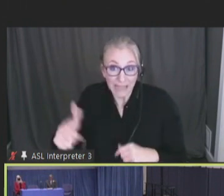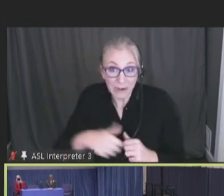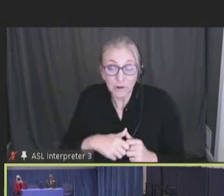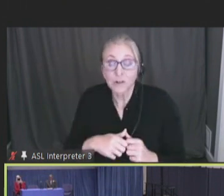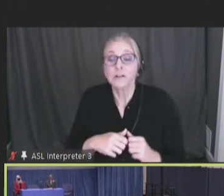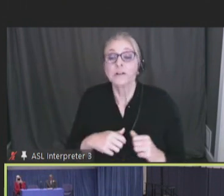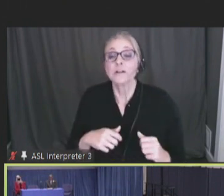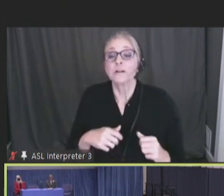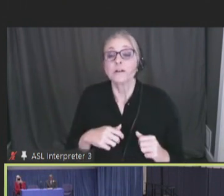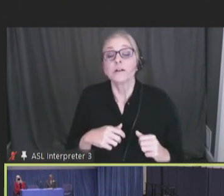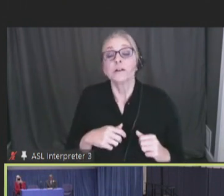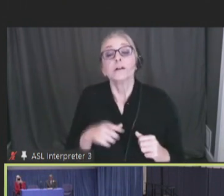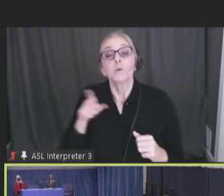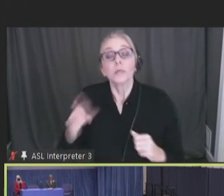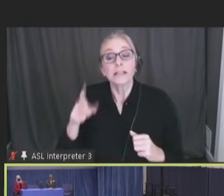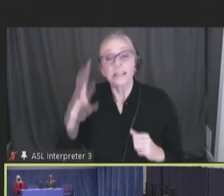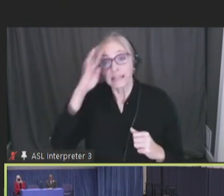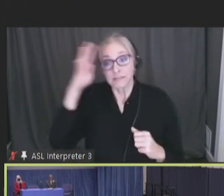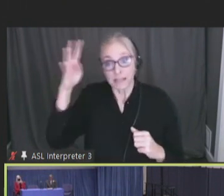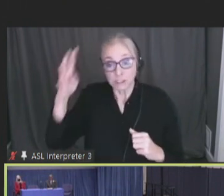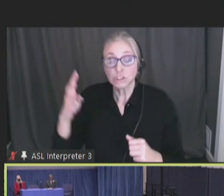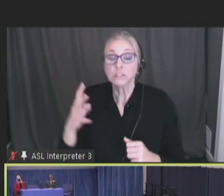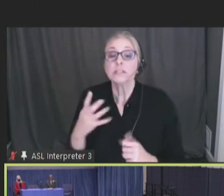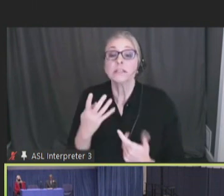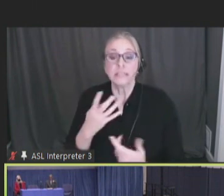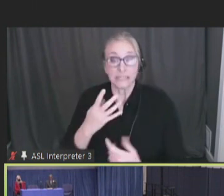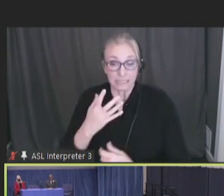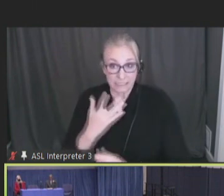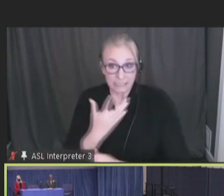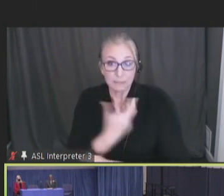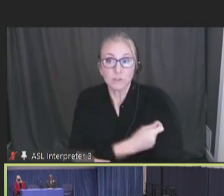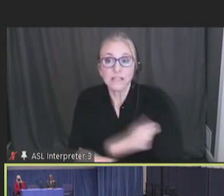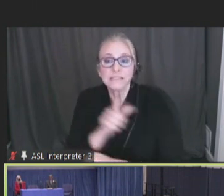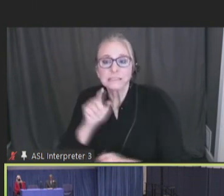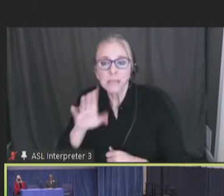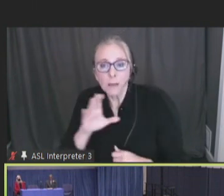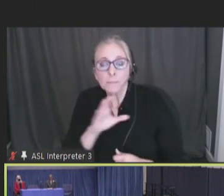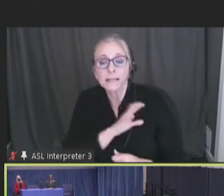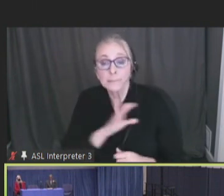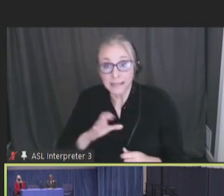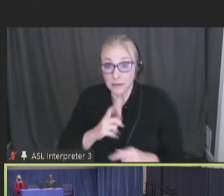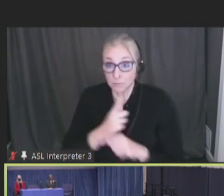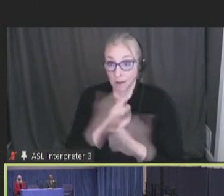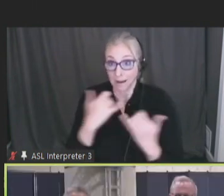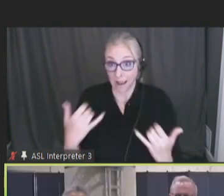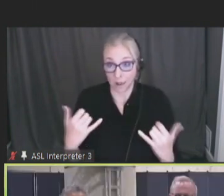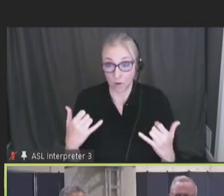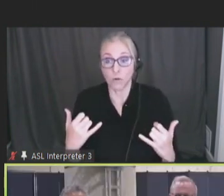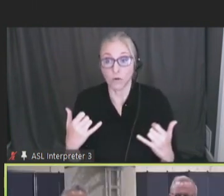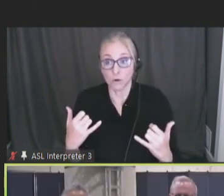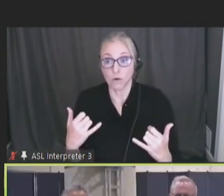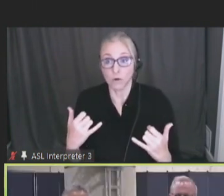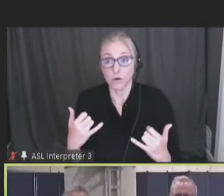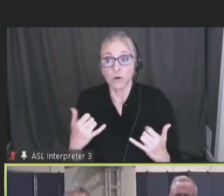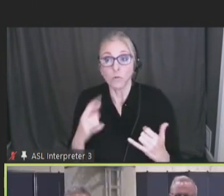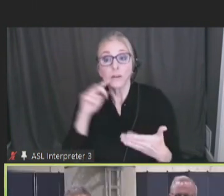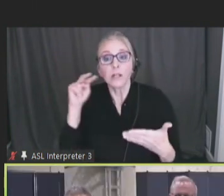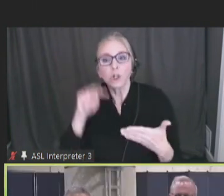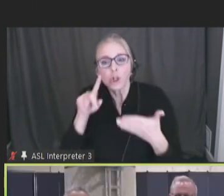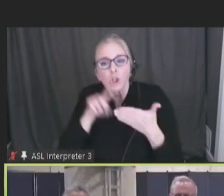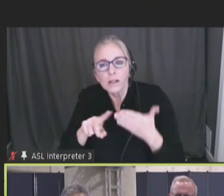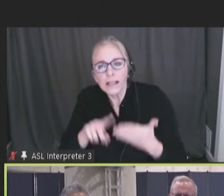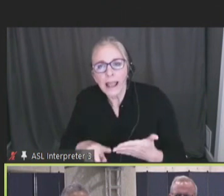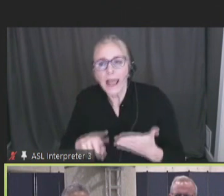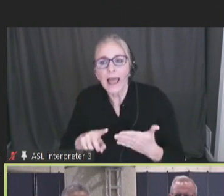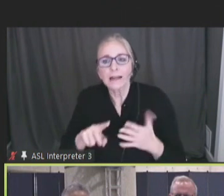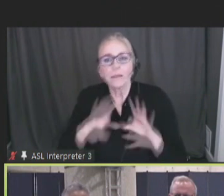an innovation and immunization subcommittee, which right now is looking at the